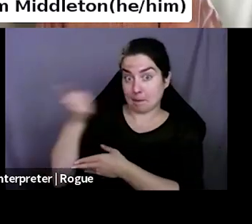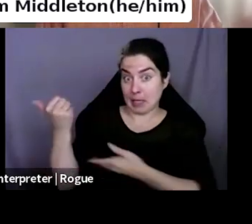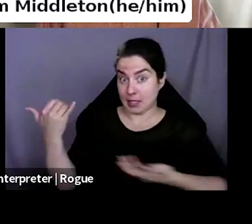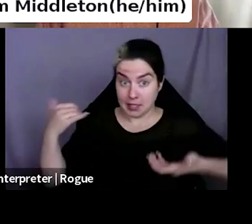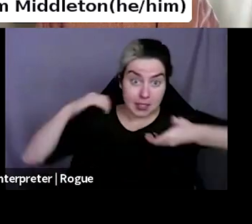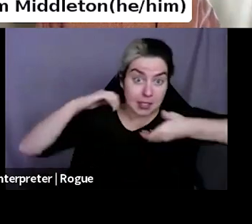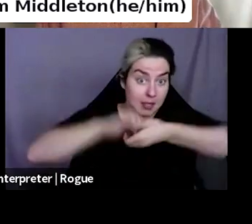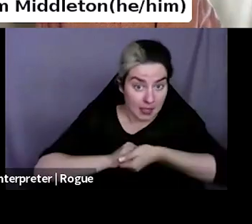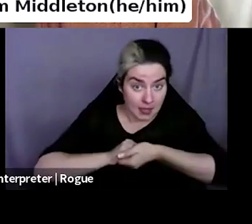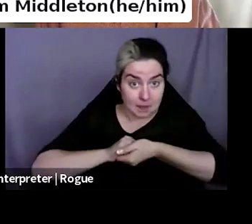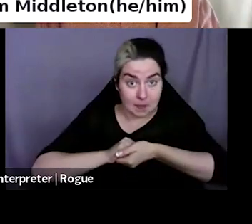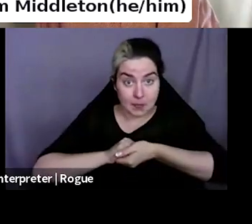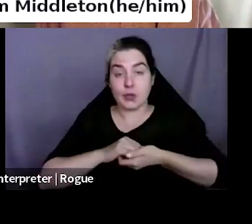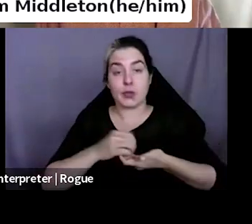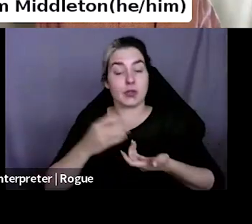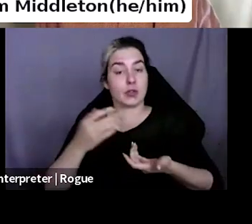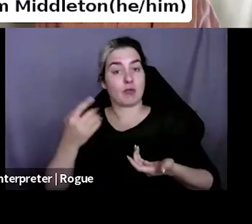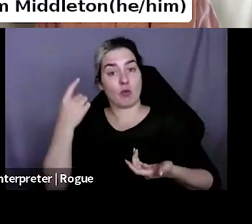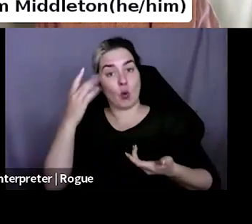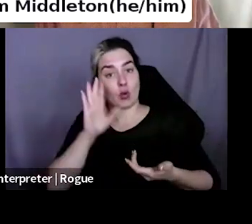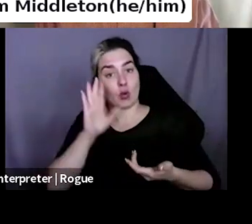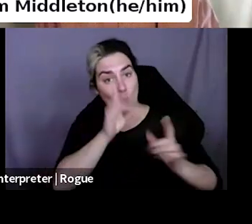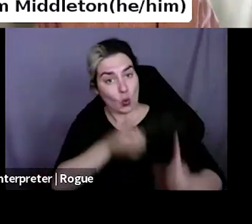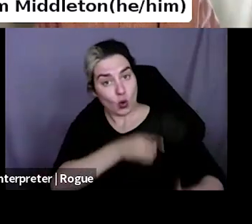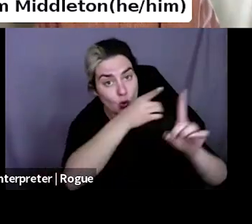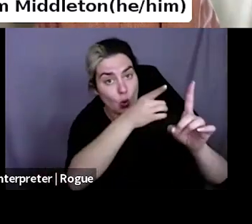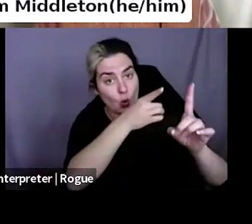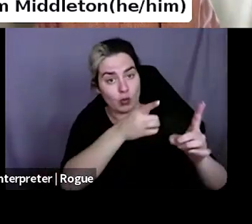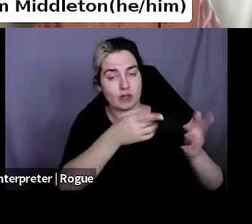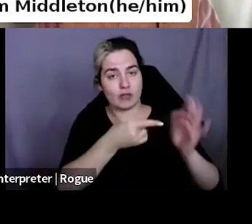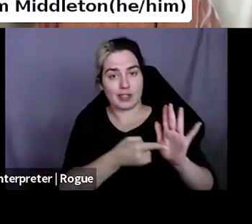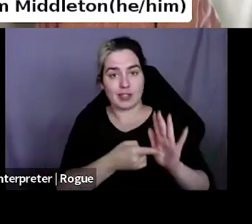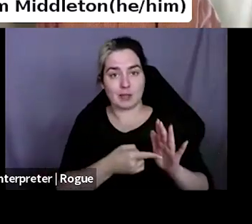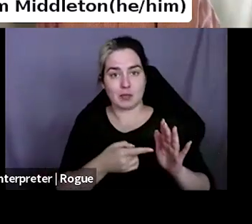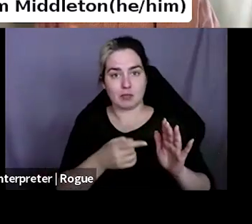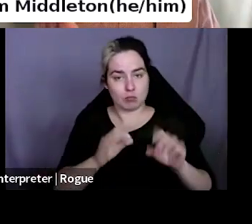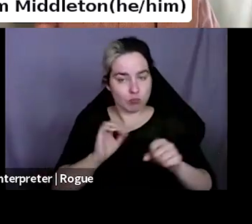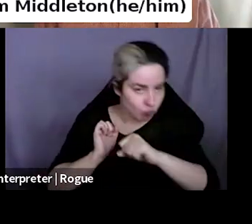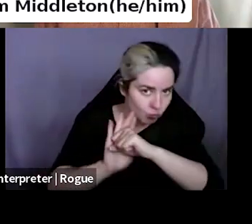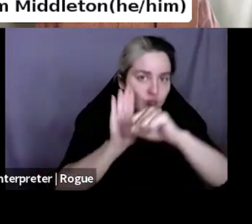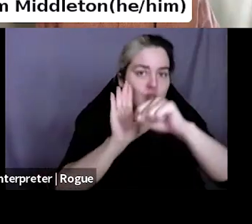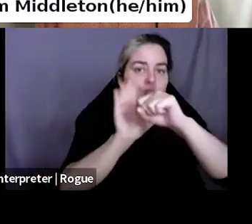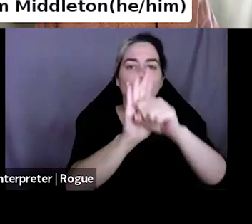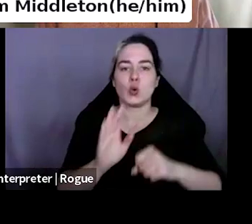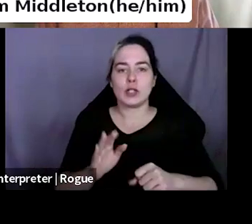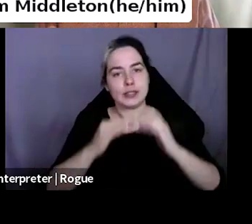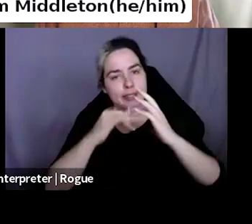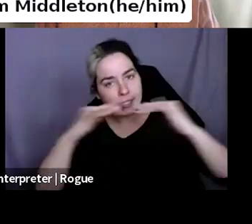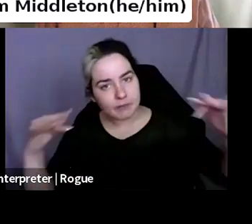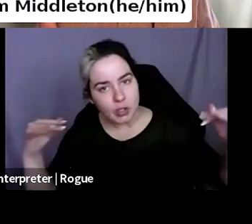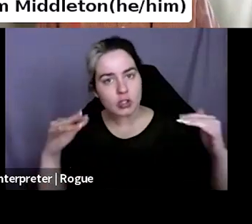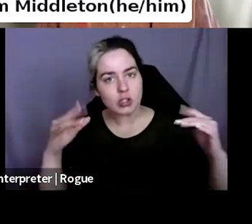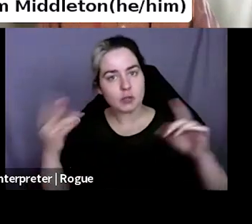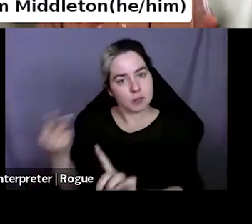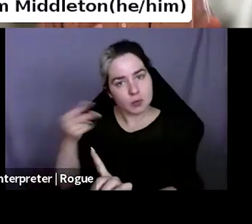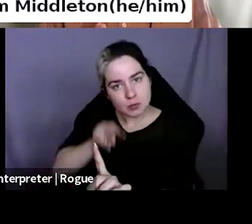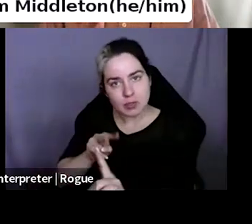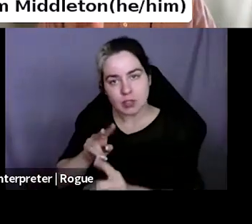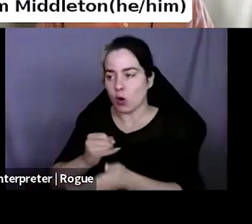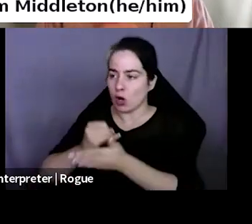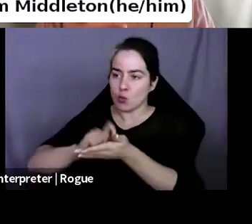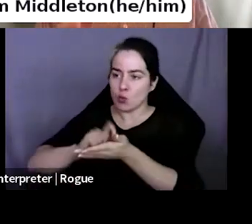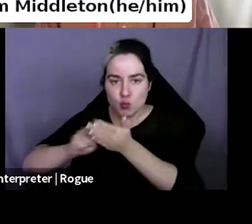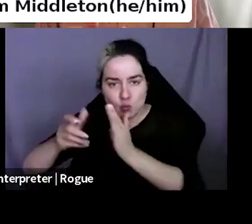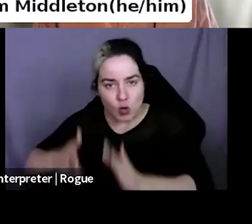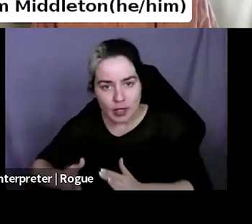Like for instance, promoting diverse and underrepresented voices, or are there other partners you look to, to help carry out your mission?